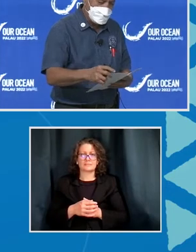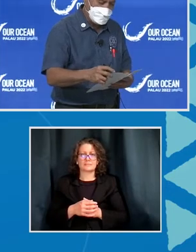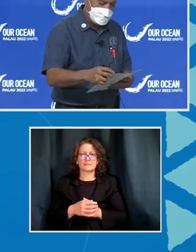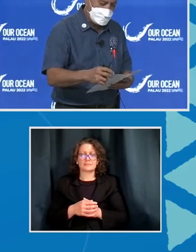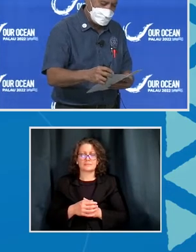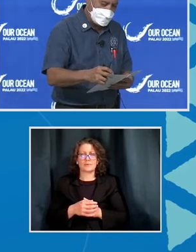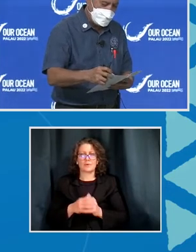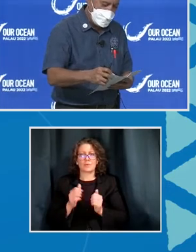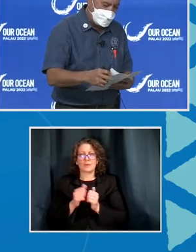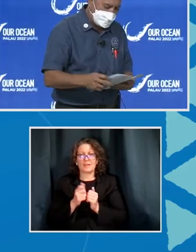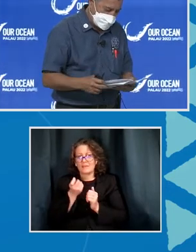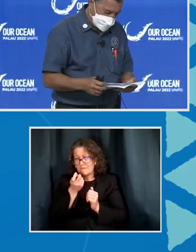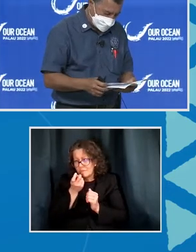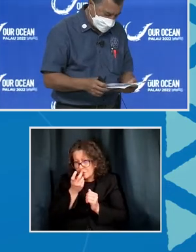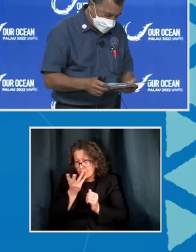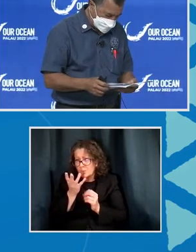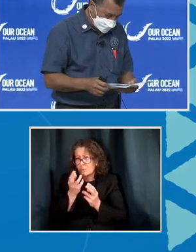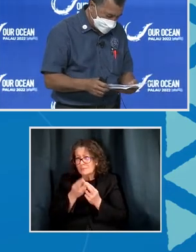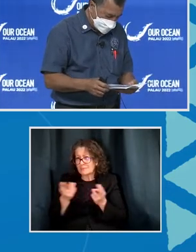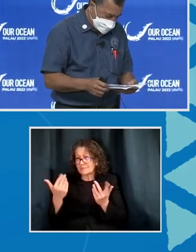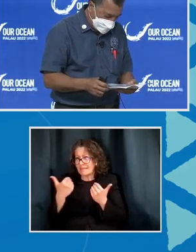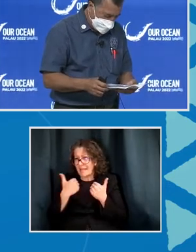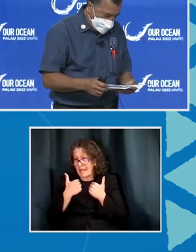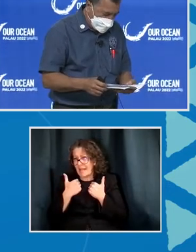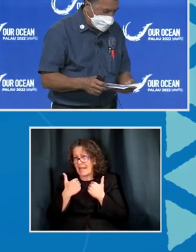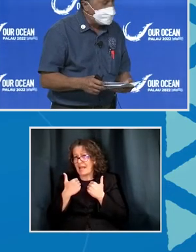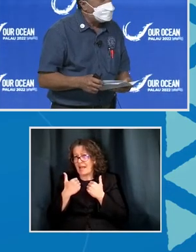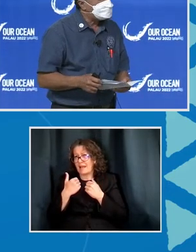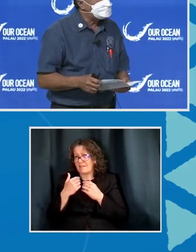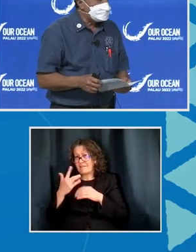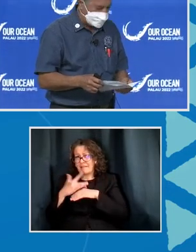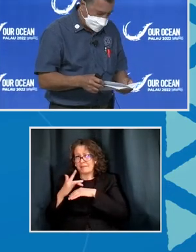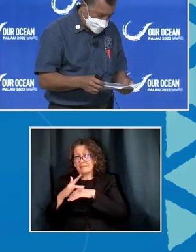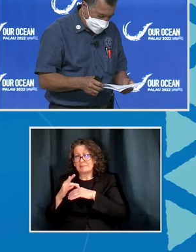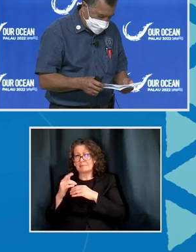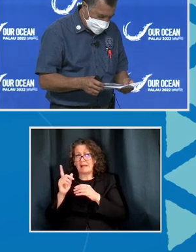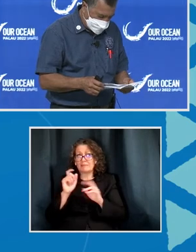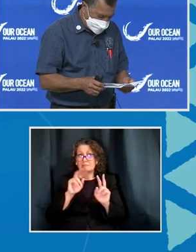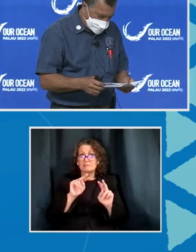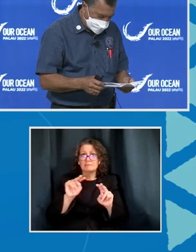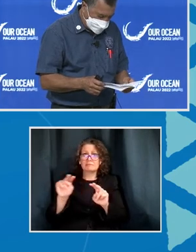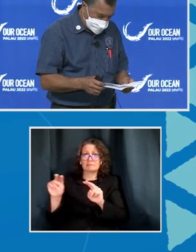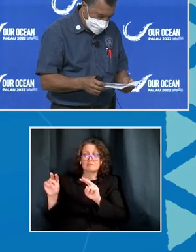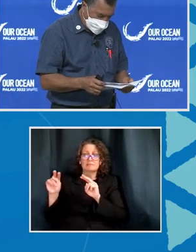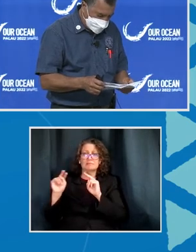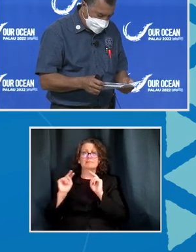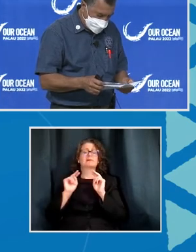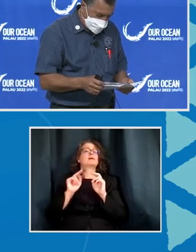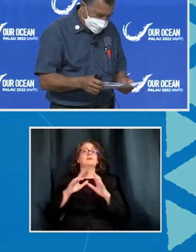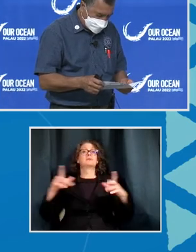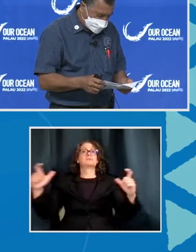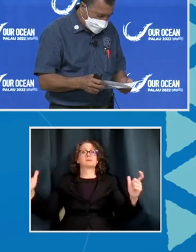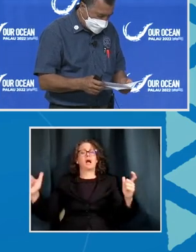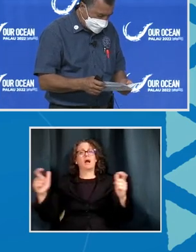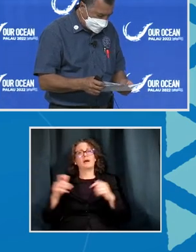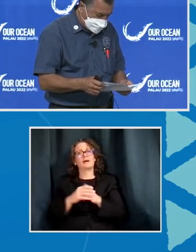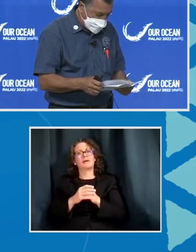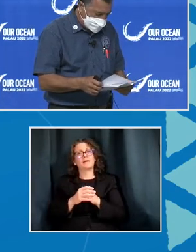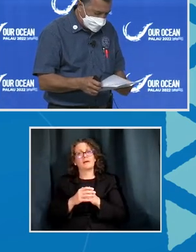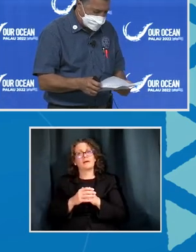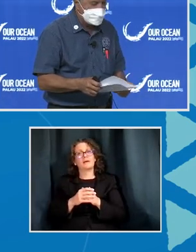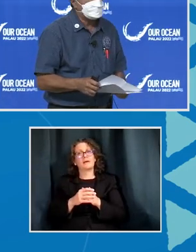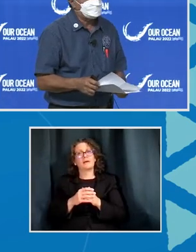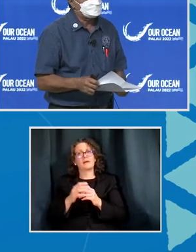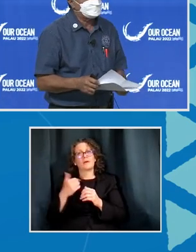that we have at our disposal. And as it is within the EZ zone, we have oversight rights